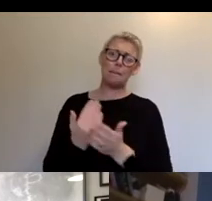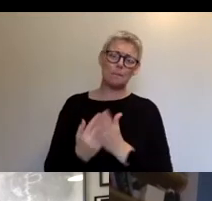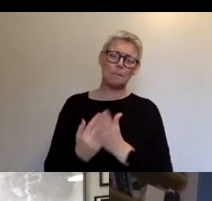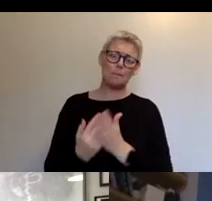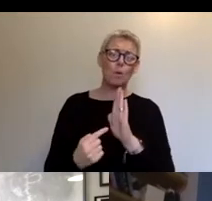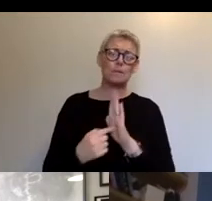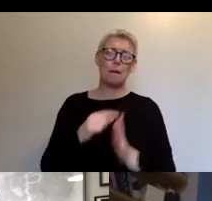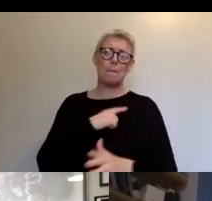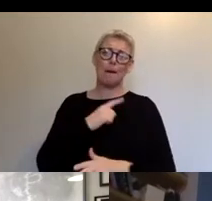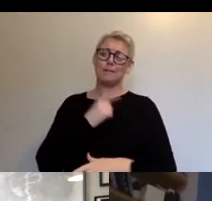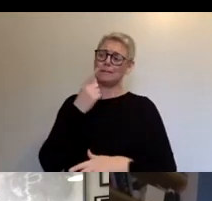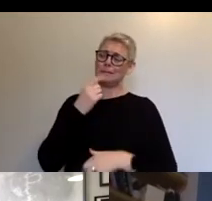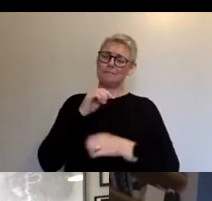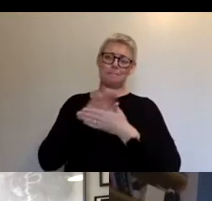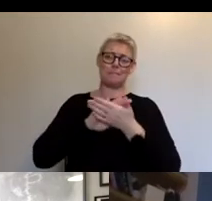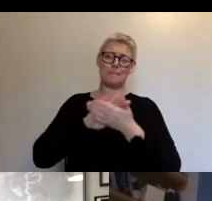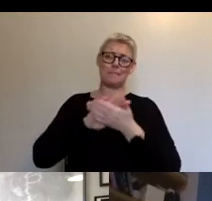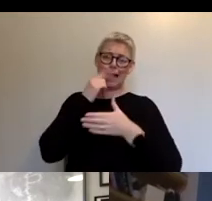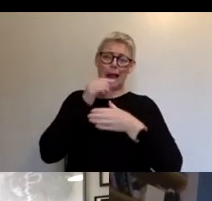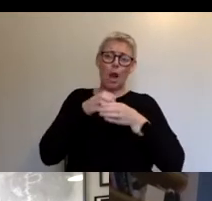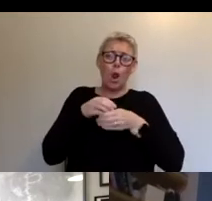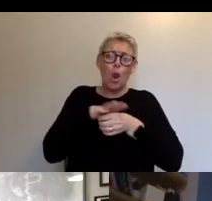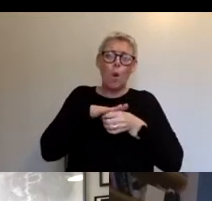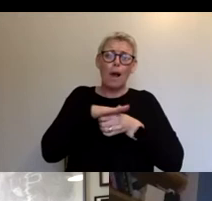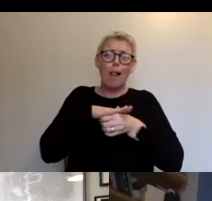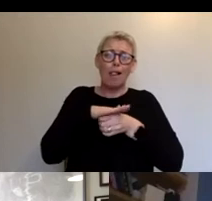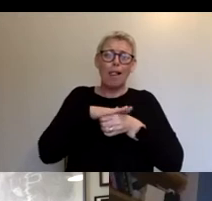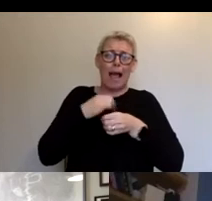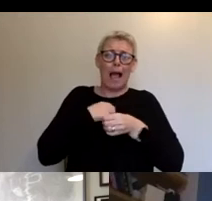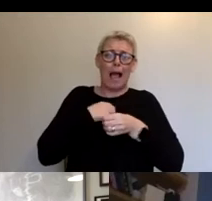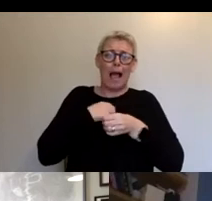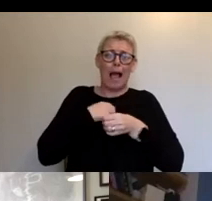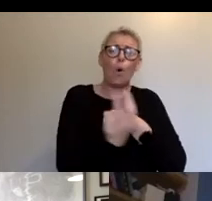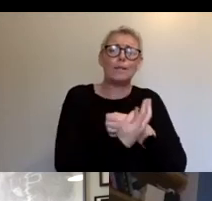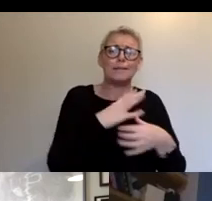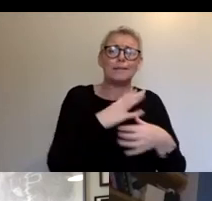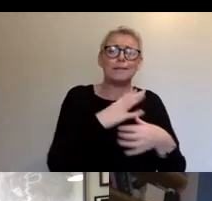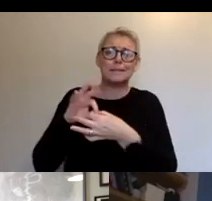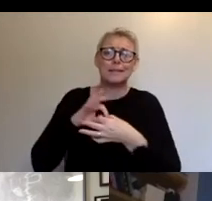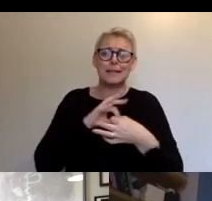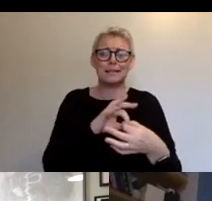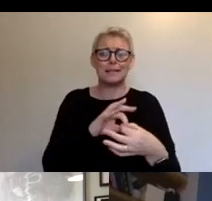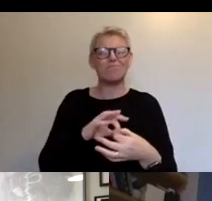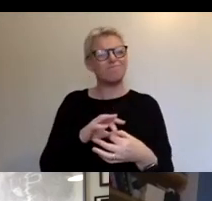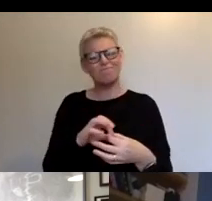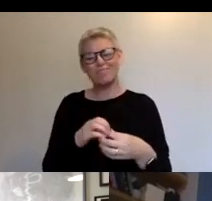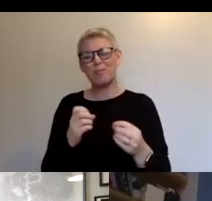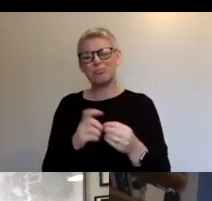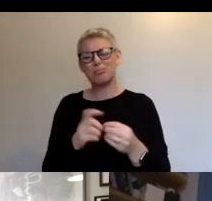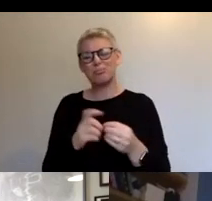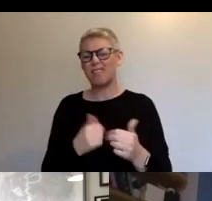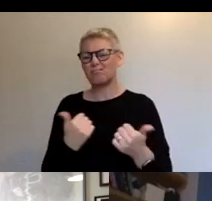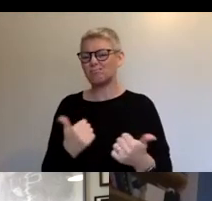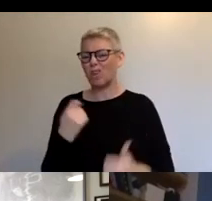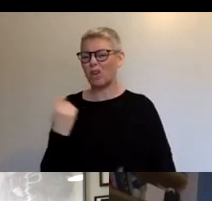local and keep connected to our audience. And I mean, Bristol has good form for this, certainly from an